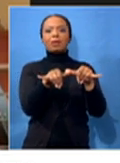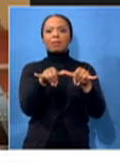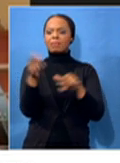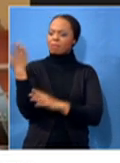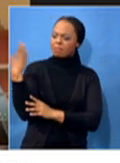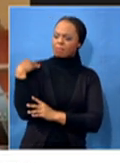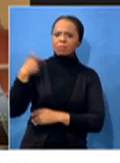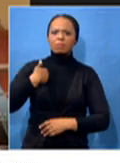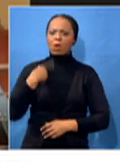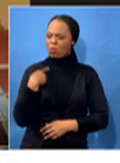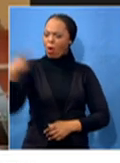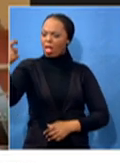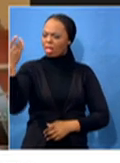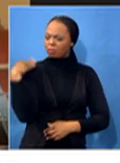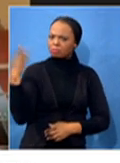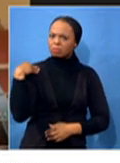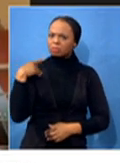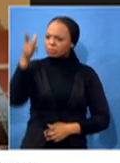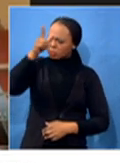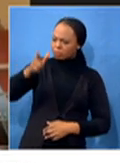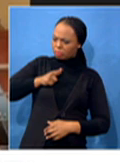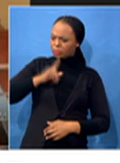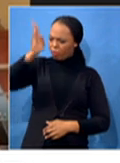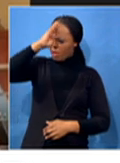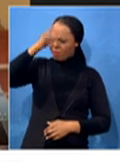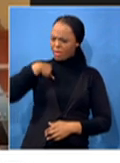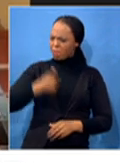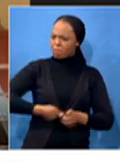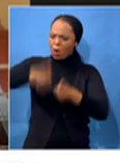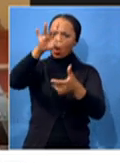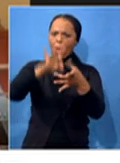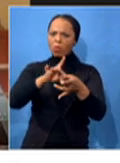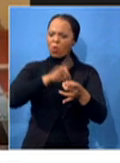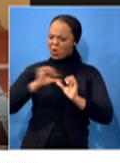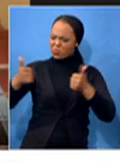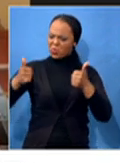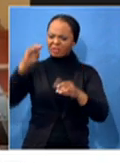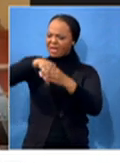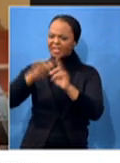told, right in front of me, that I need to pack my bag, I'm going home, because I'm not good enough for this team.